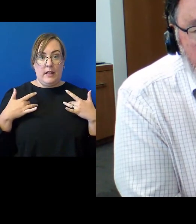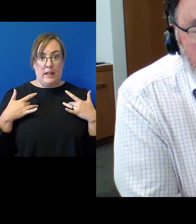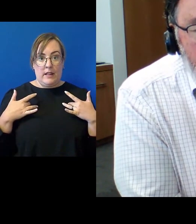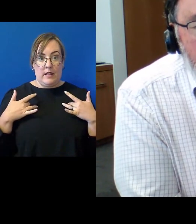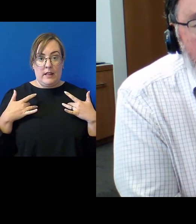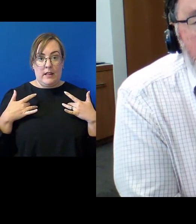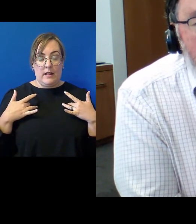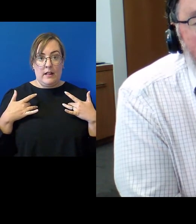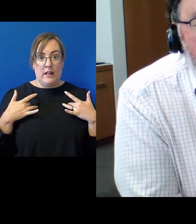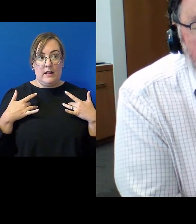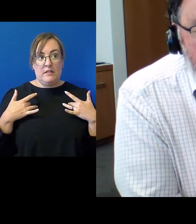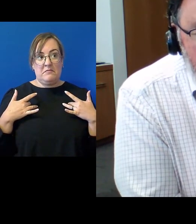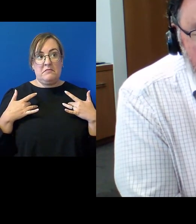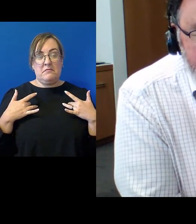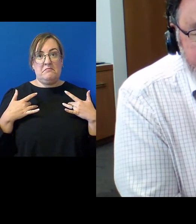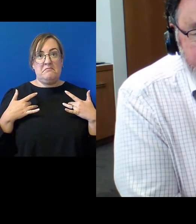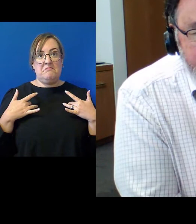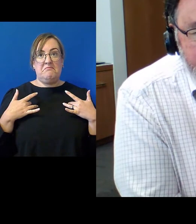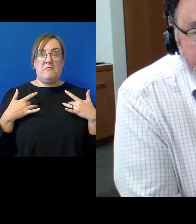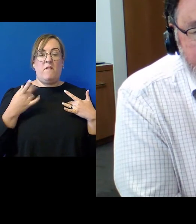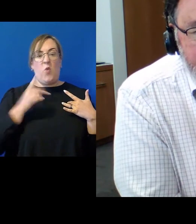for its own moral underpinning